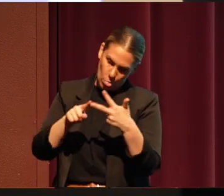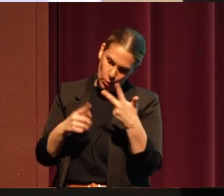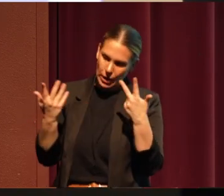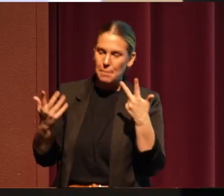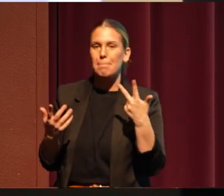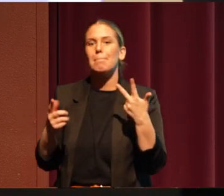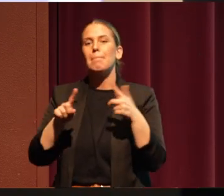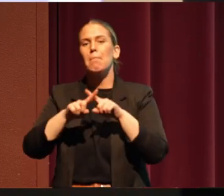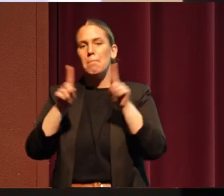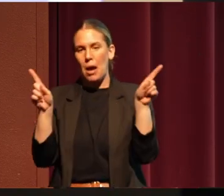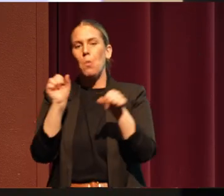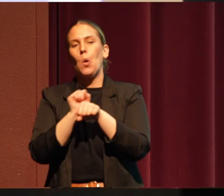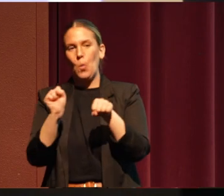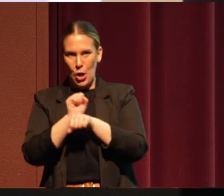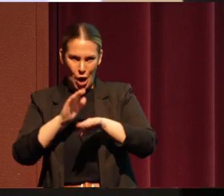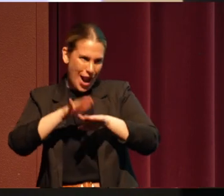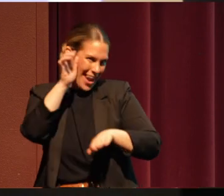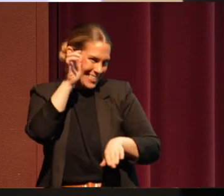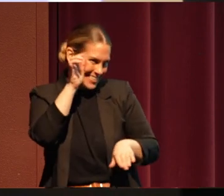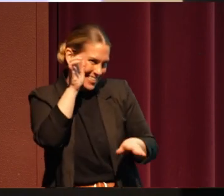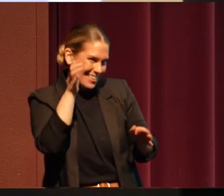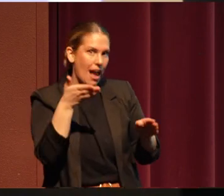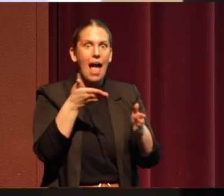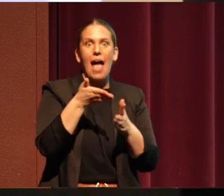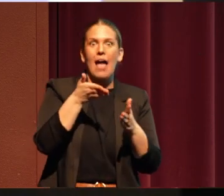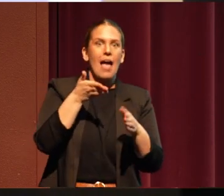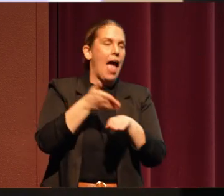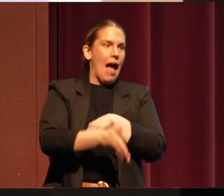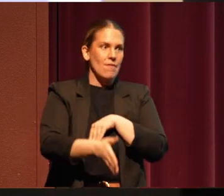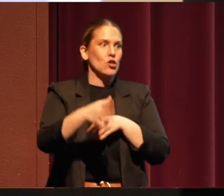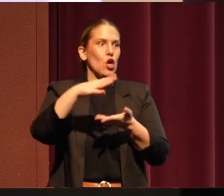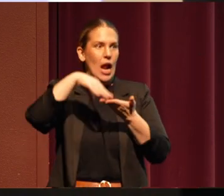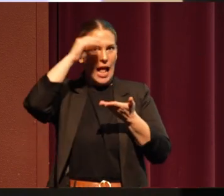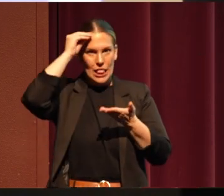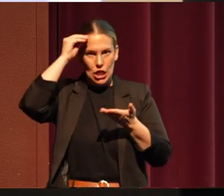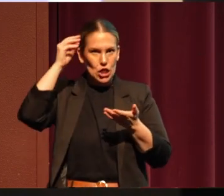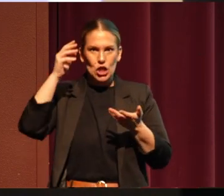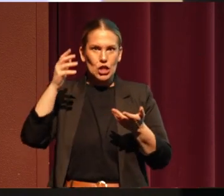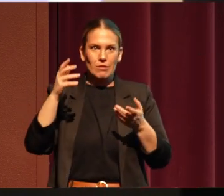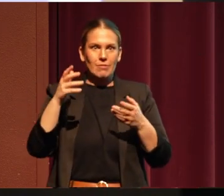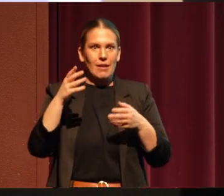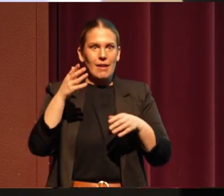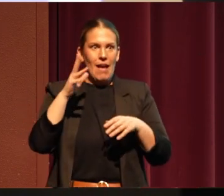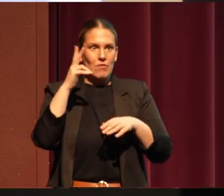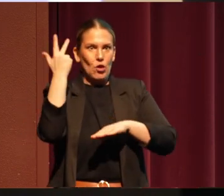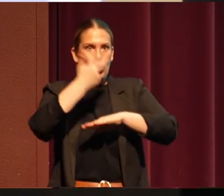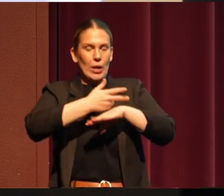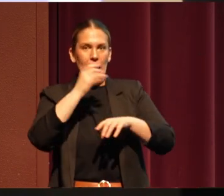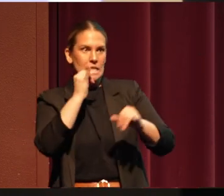we're we're working on listening. After listening to them for three days, that was the main thing they said is, you guys don't listen.